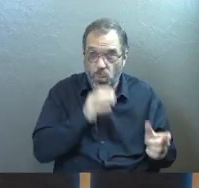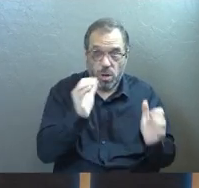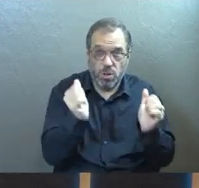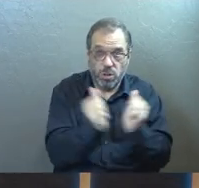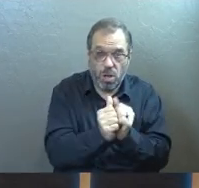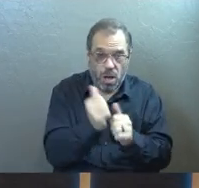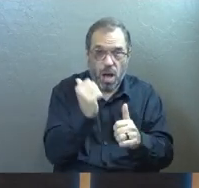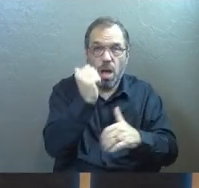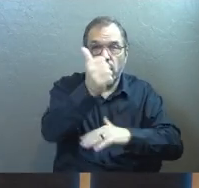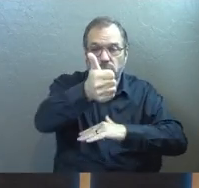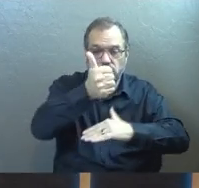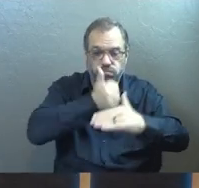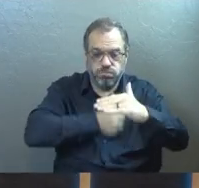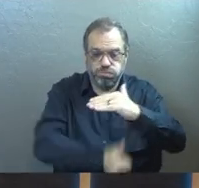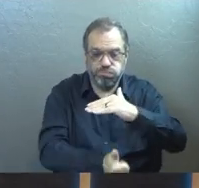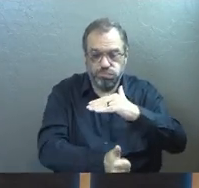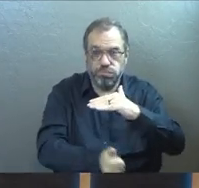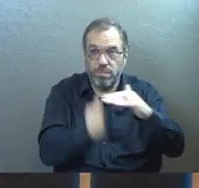caught went underground.